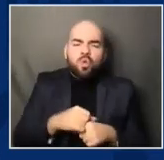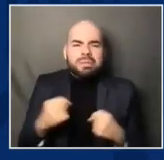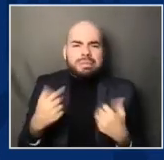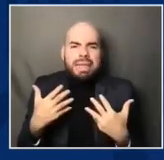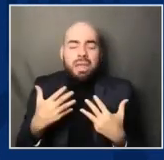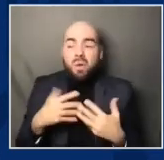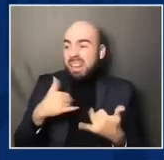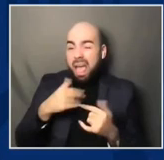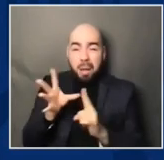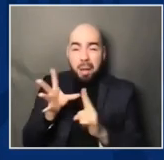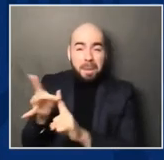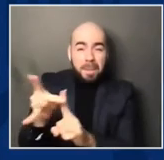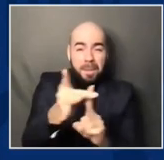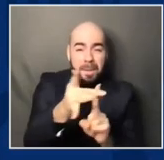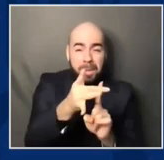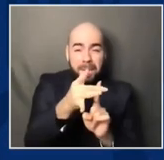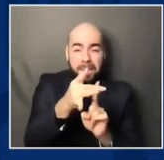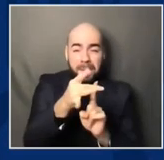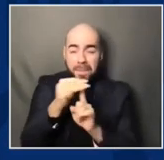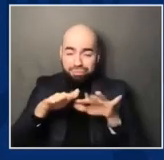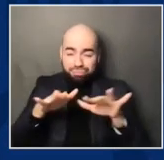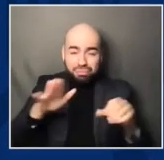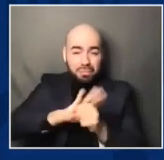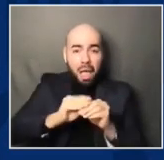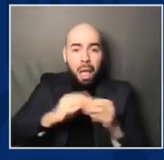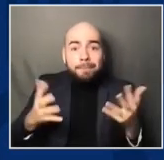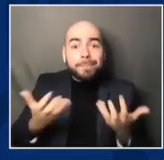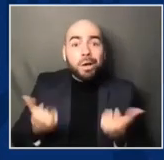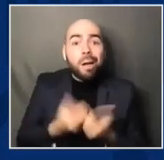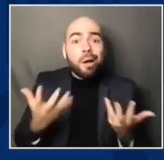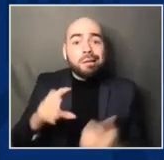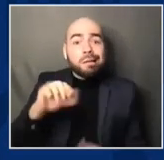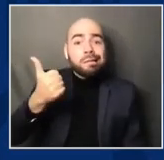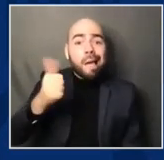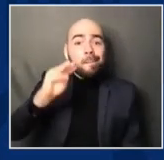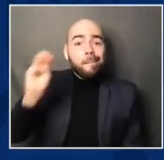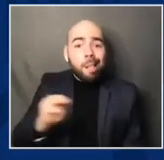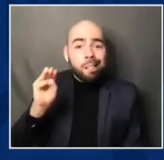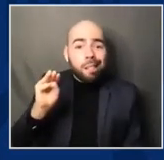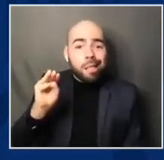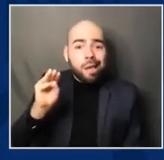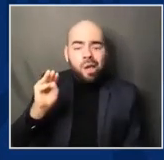Last week, we topped 120,000 new cases on multiple successive days. land. Please. Go